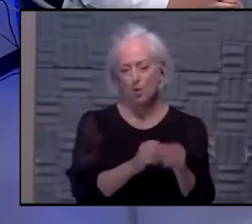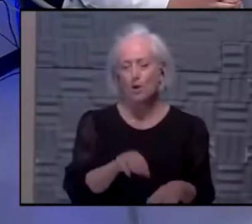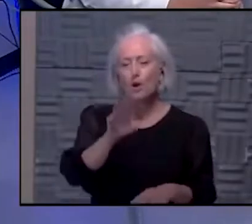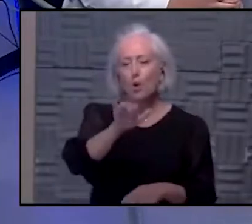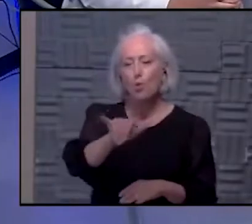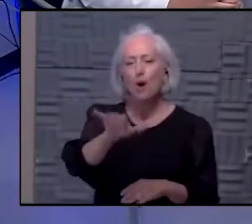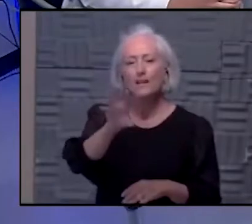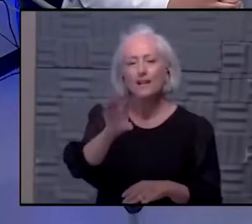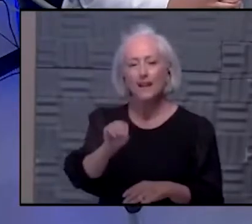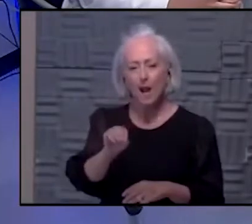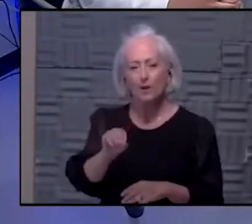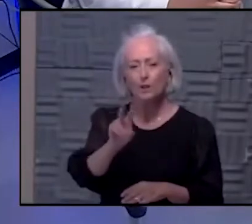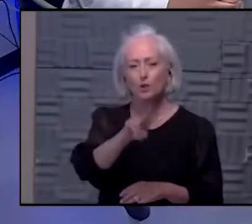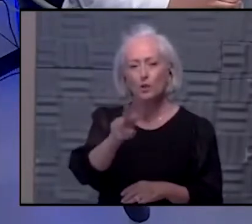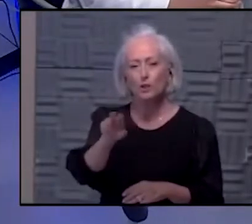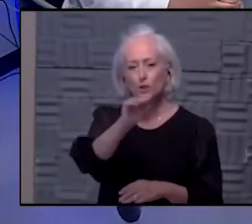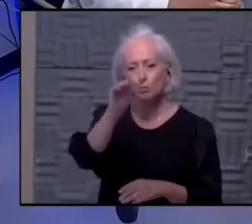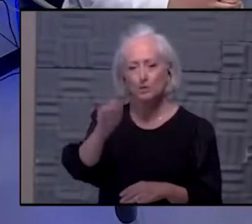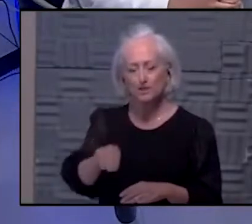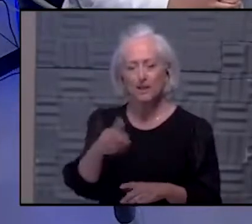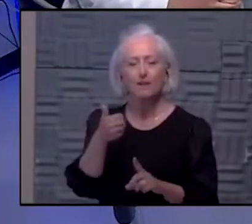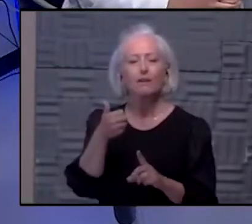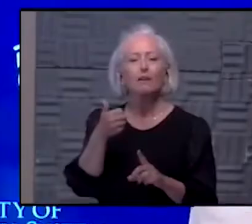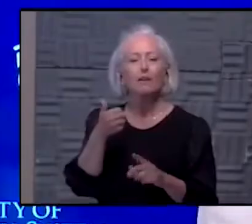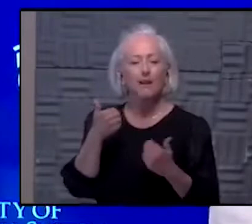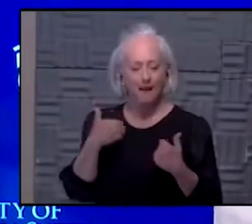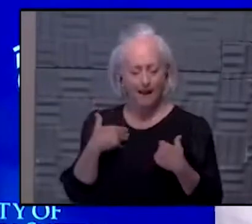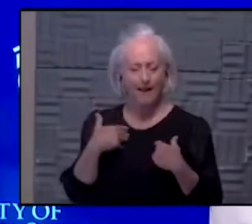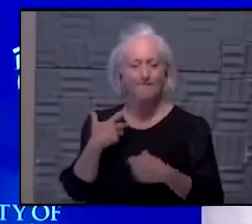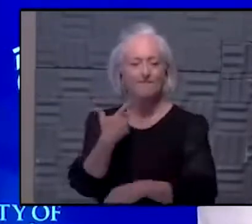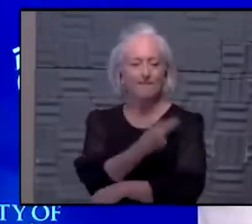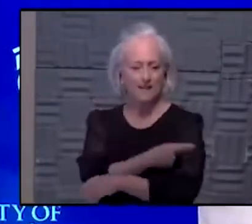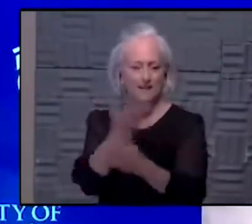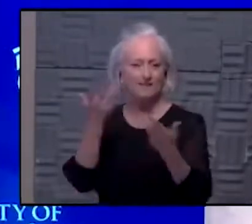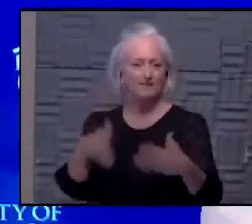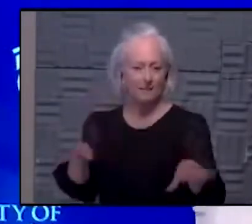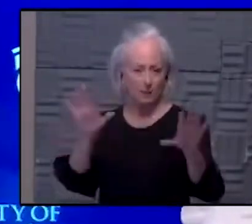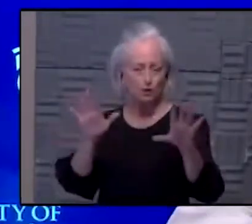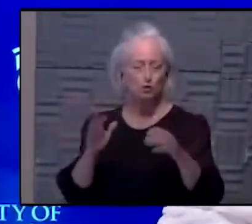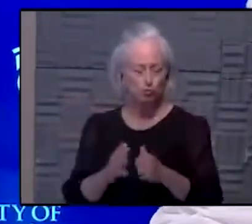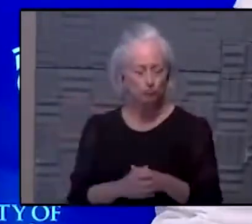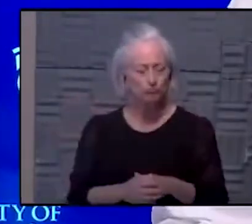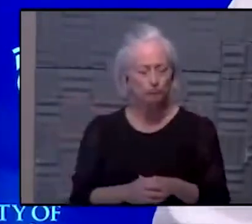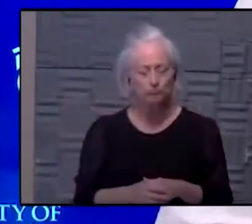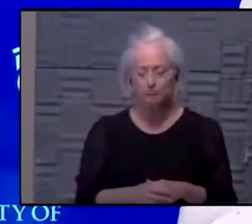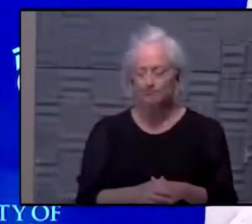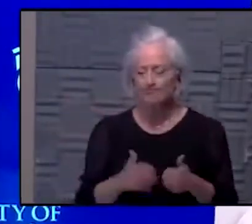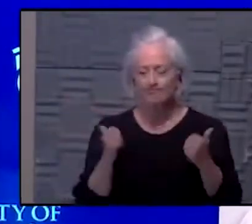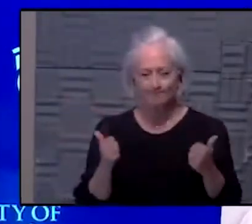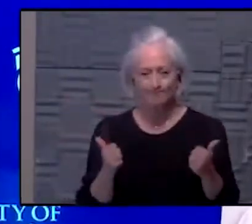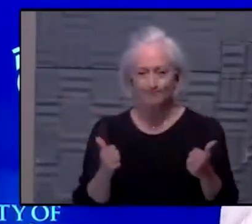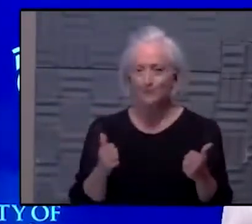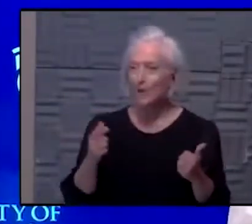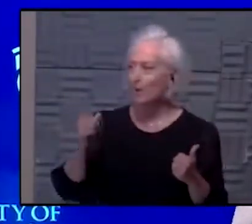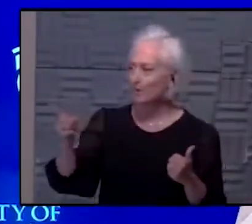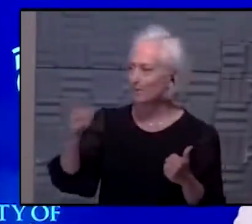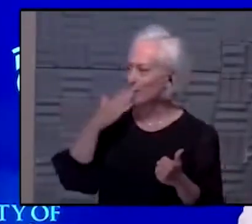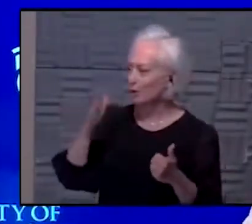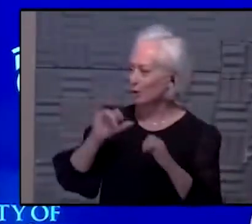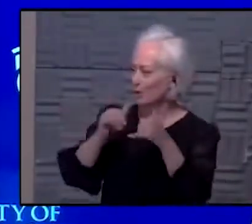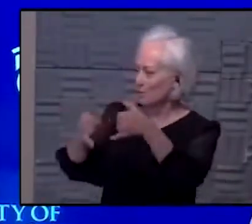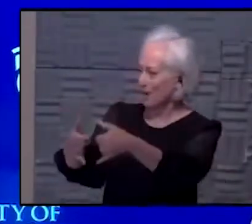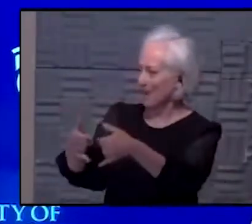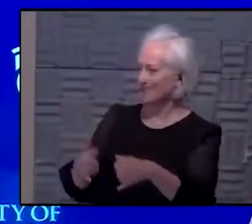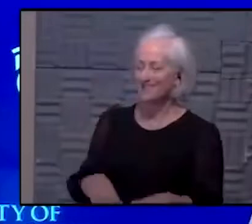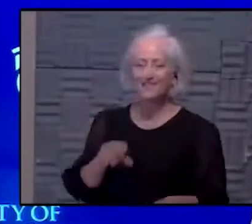22% of the population having been fully vaccinated for coronavirus. All right. You get the prize. Click on the trigger. New